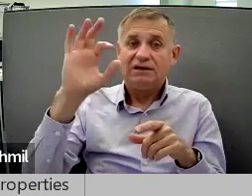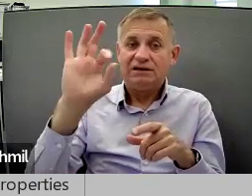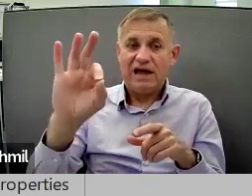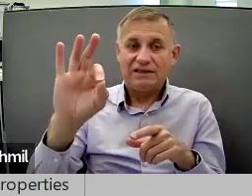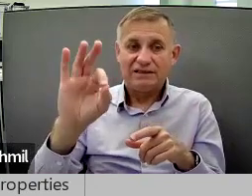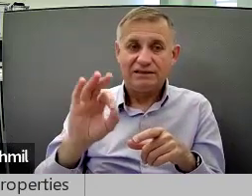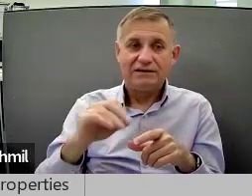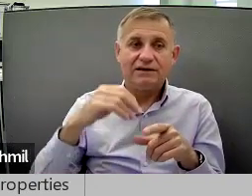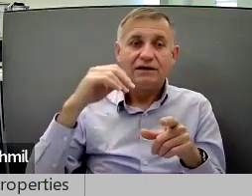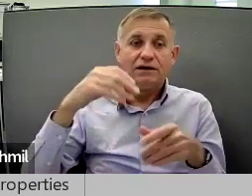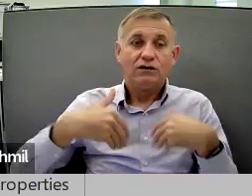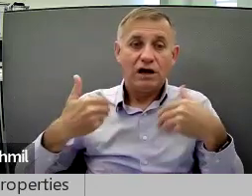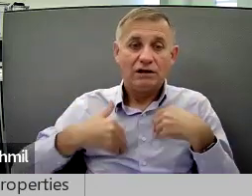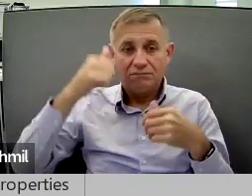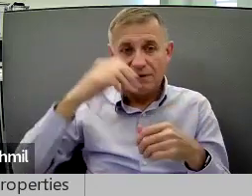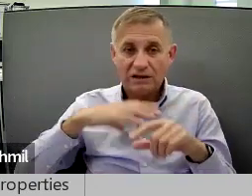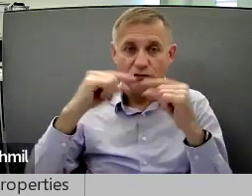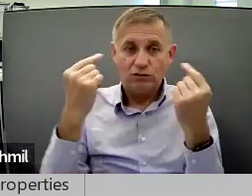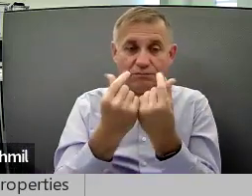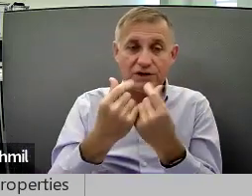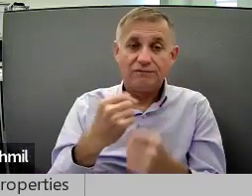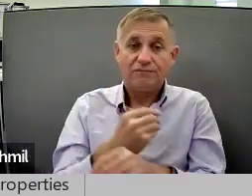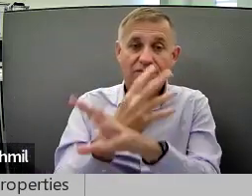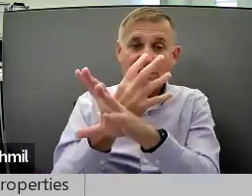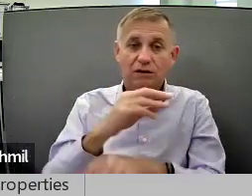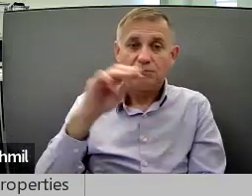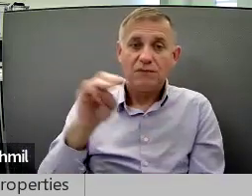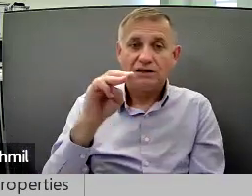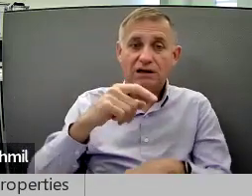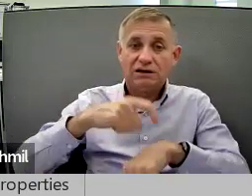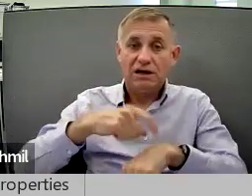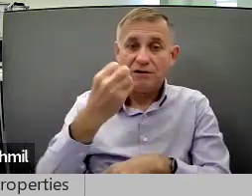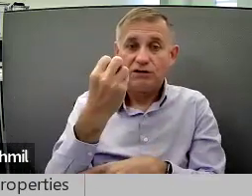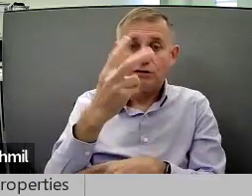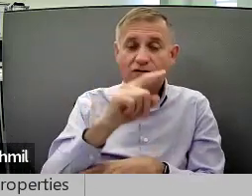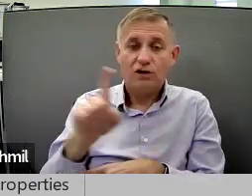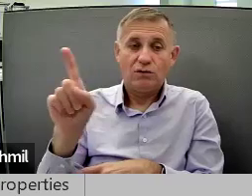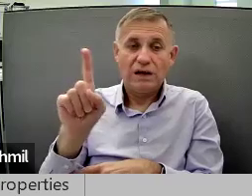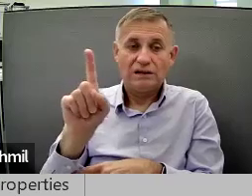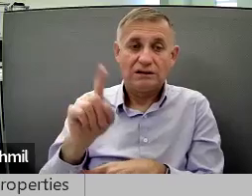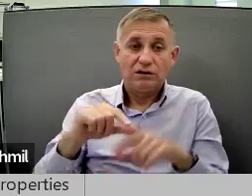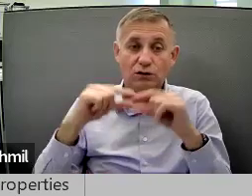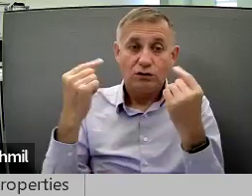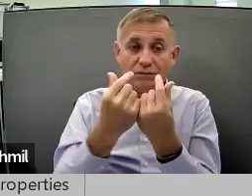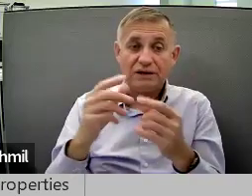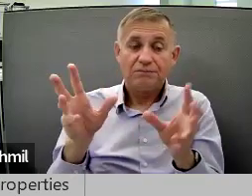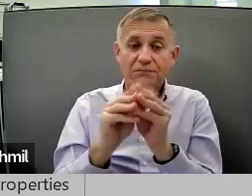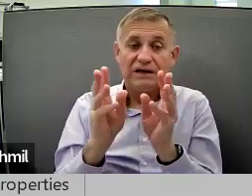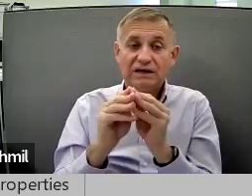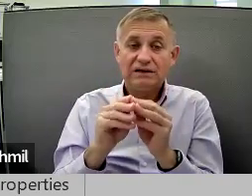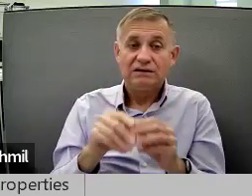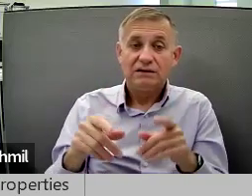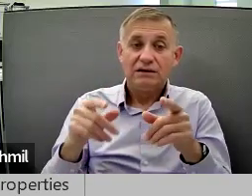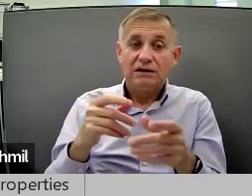September 9th. Young men's group virtually from 12 to 1 p.m.